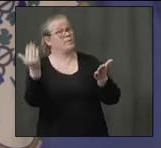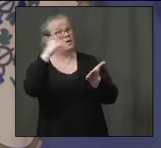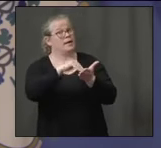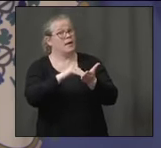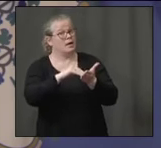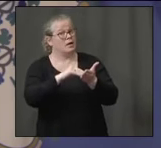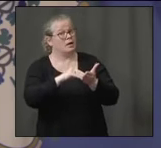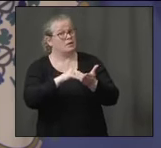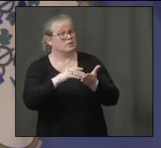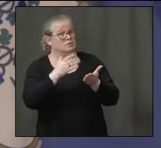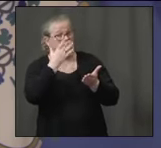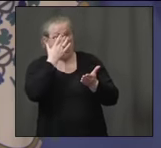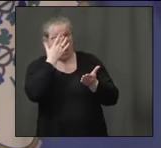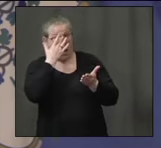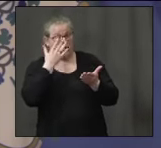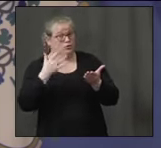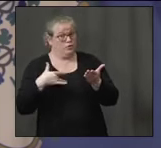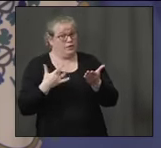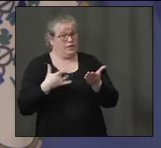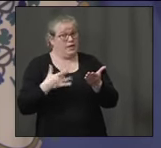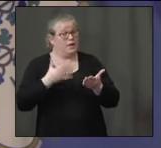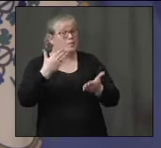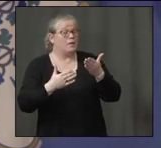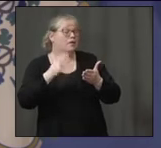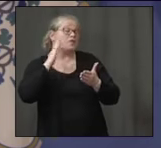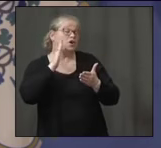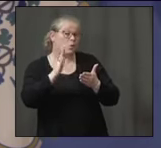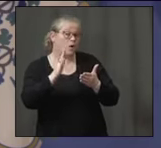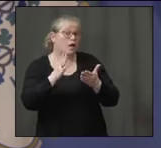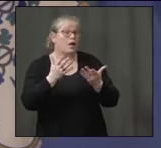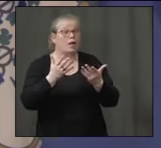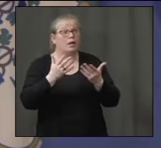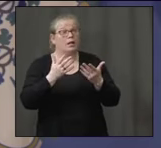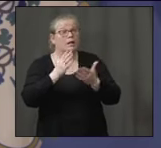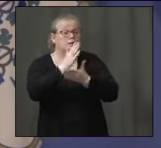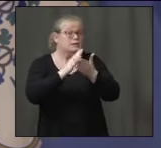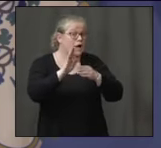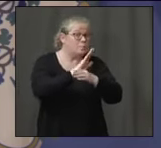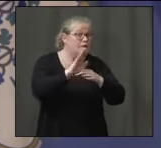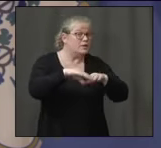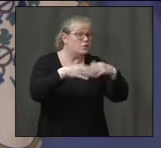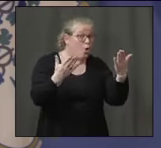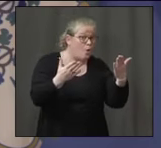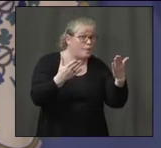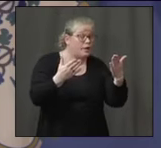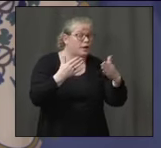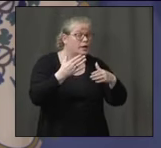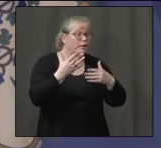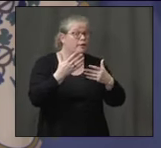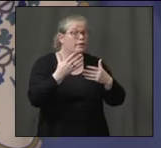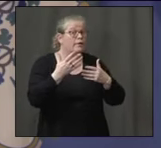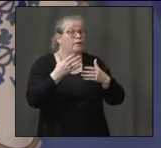kind of gradations to that, like there were when things closed down, where some businesses will open earlier than others,